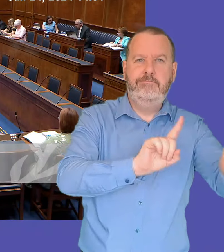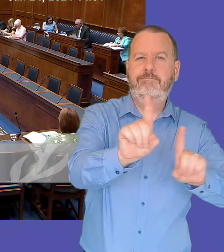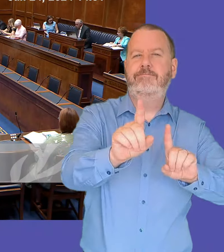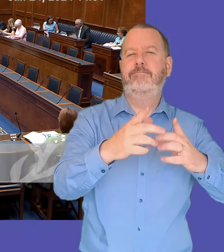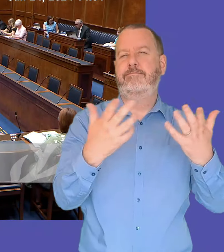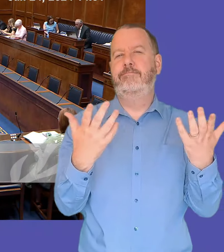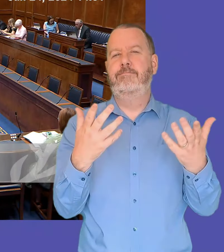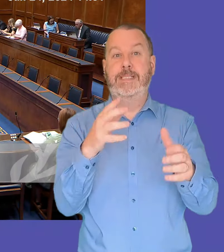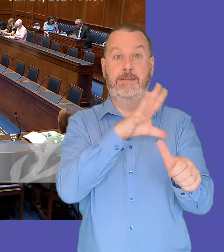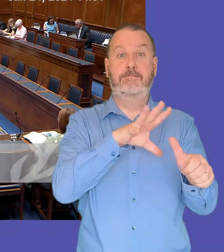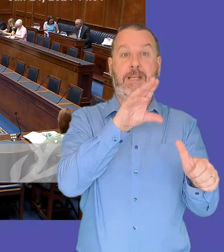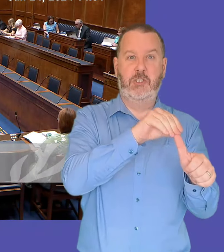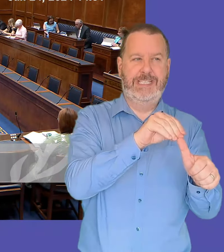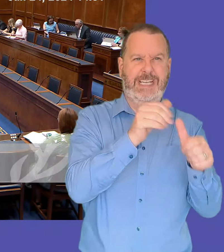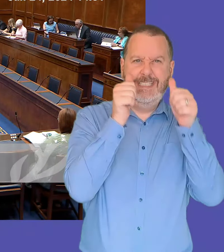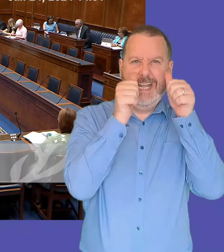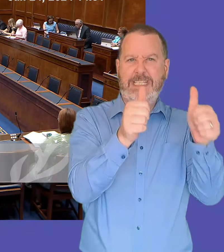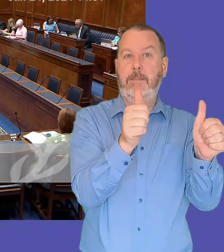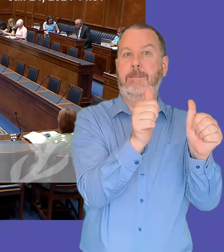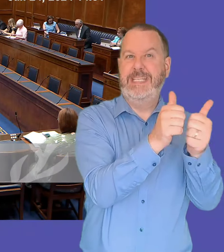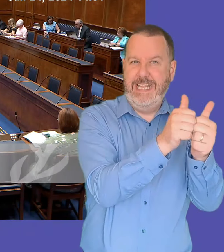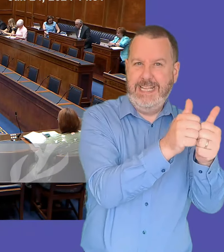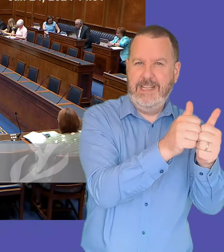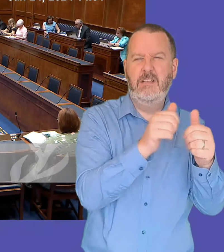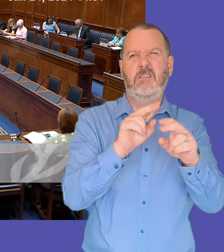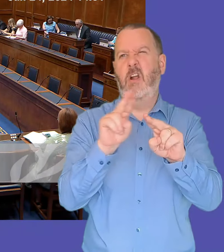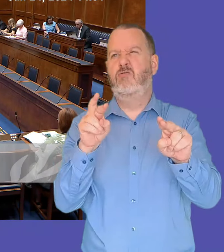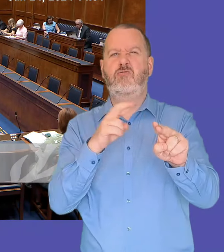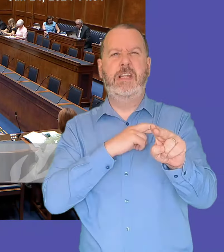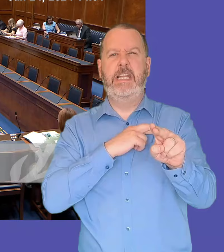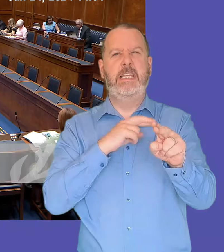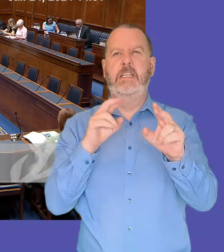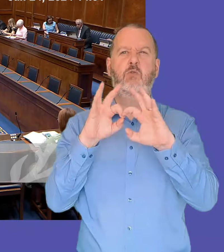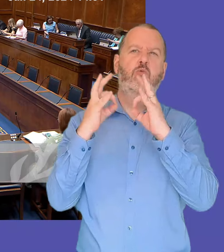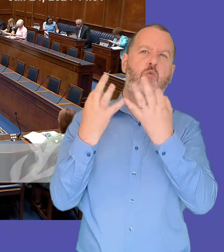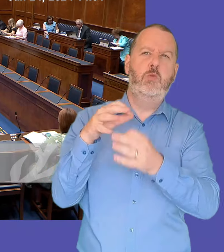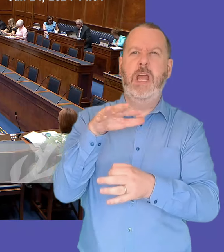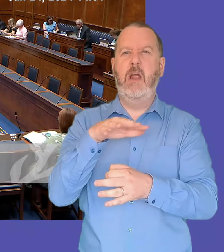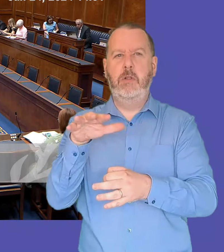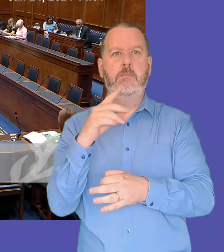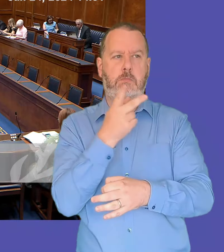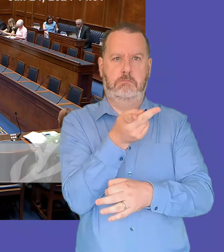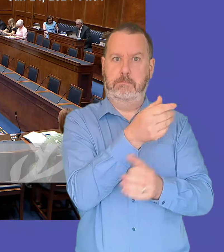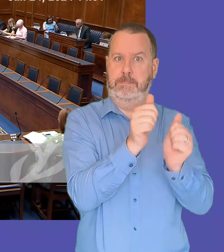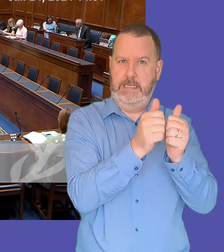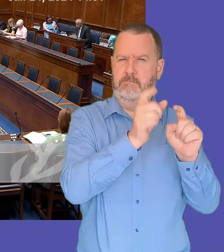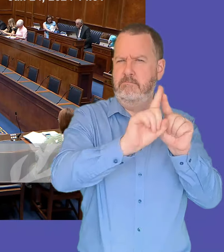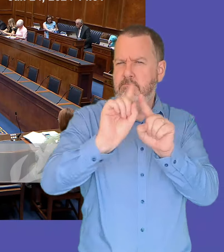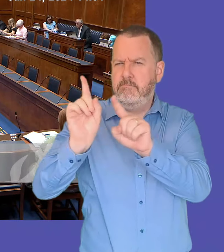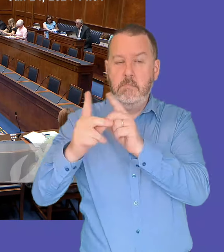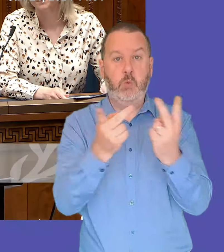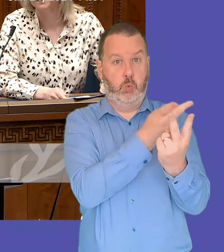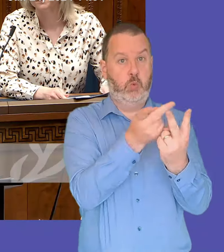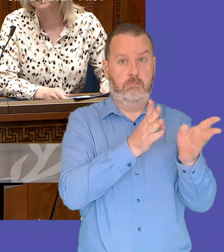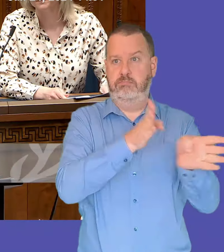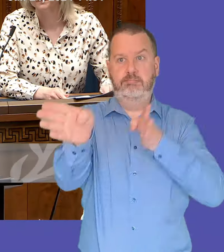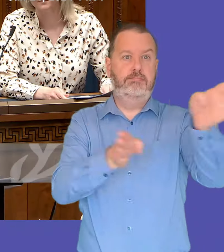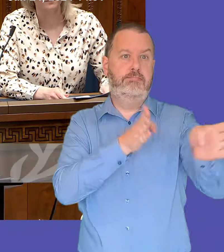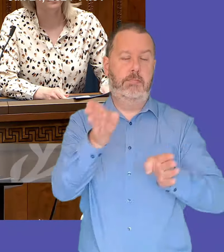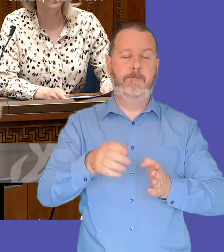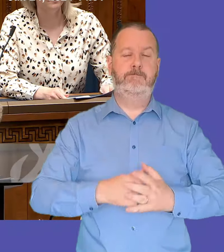um attending meetings as i said meetings relevant groups um or particular areas so they cover everything right across the office